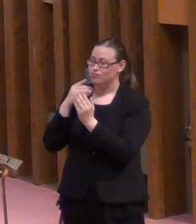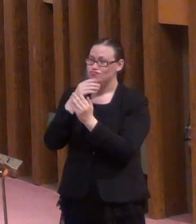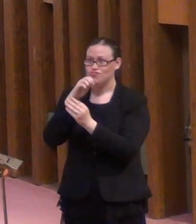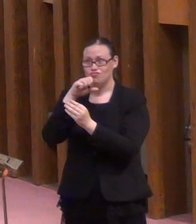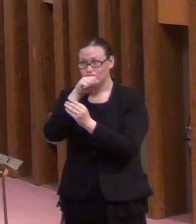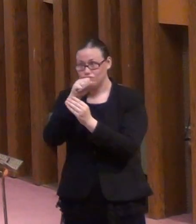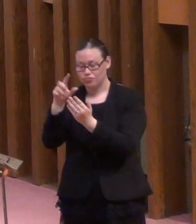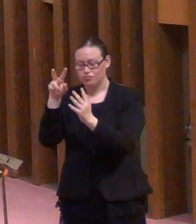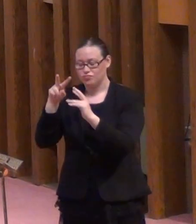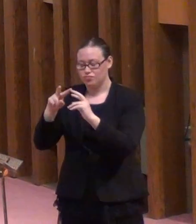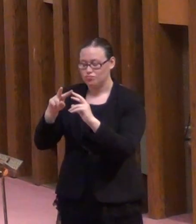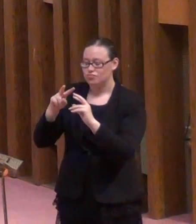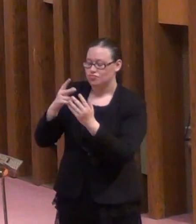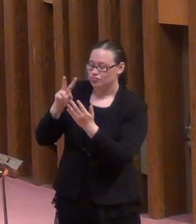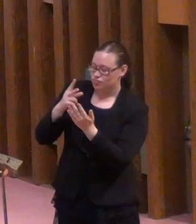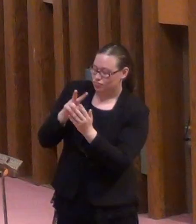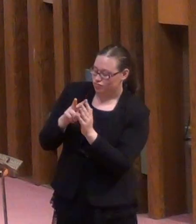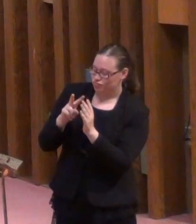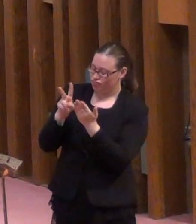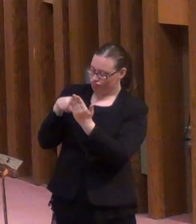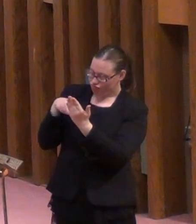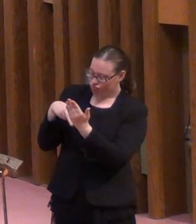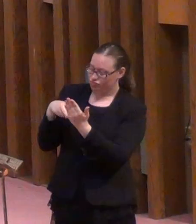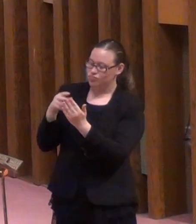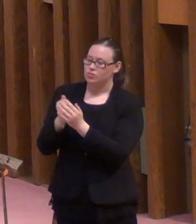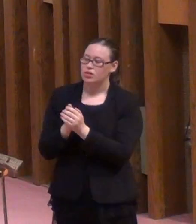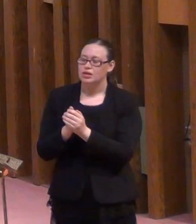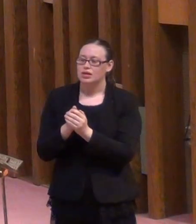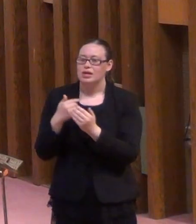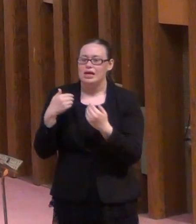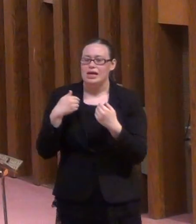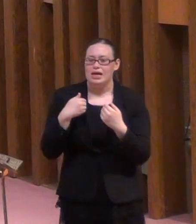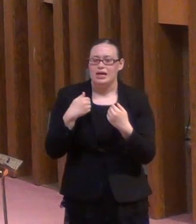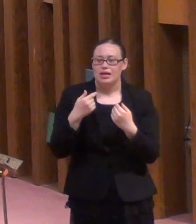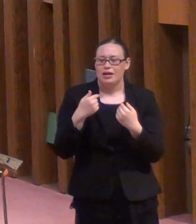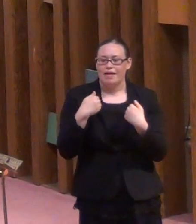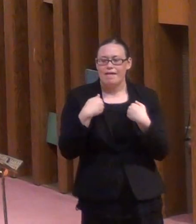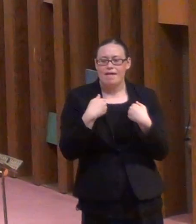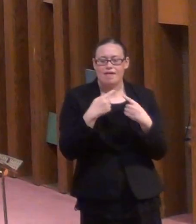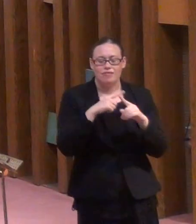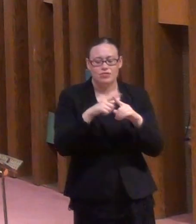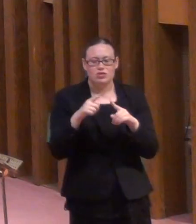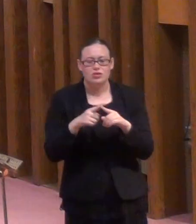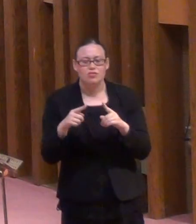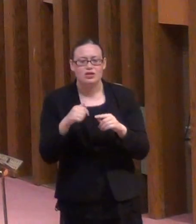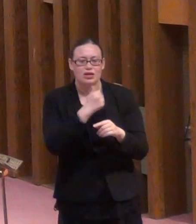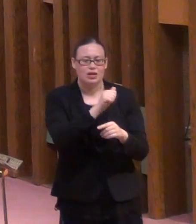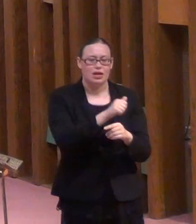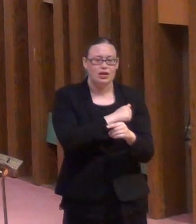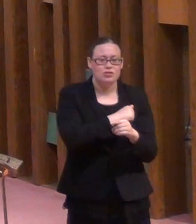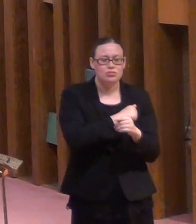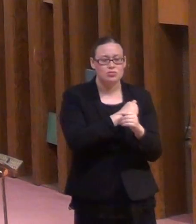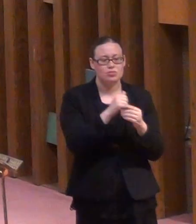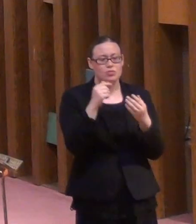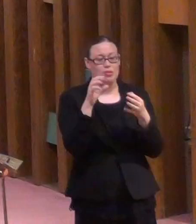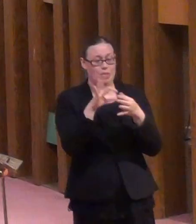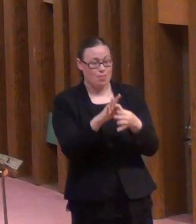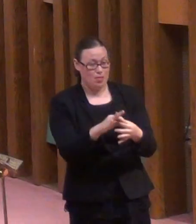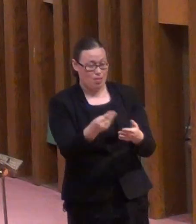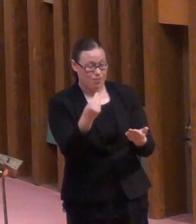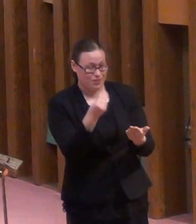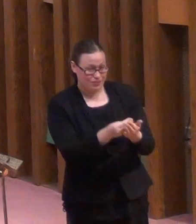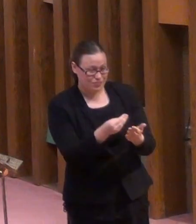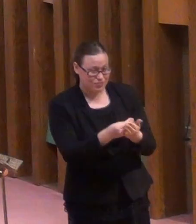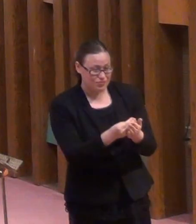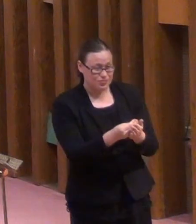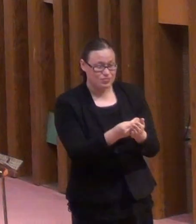that people can have about money that are not what Jesus is talking about here. They talk